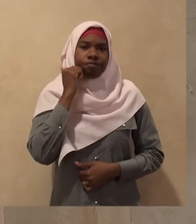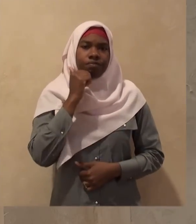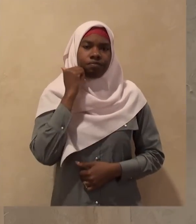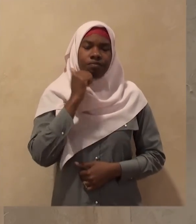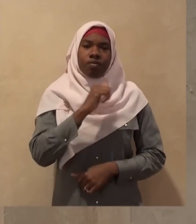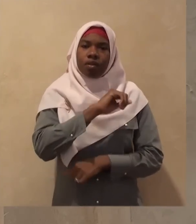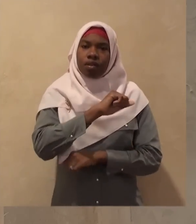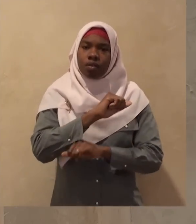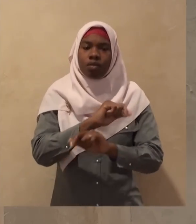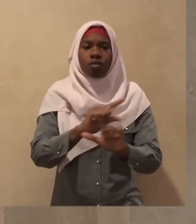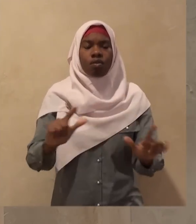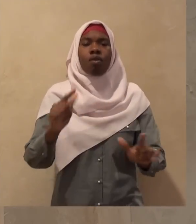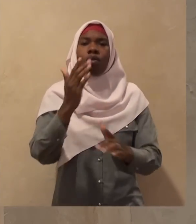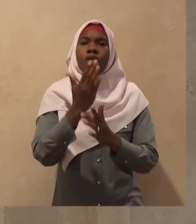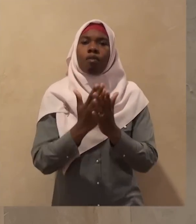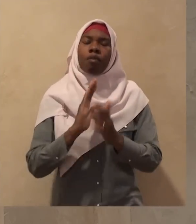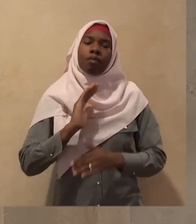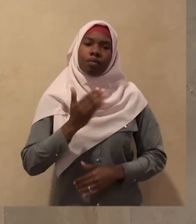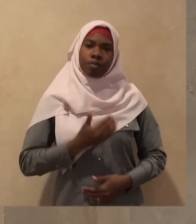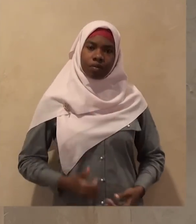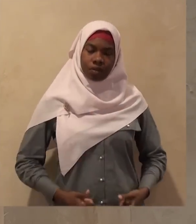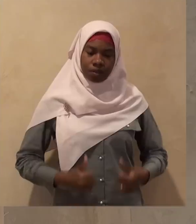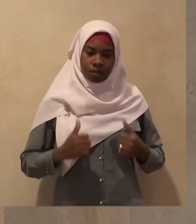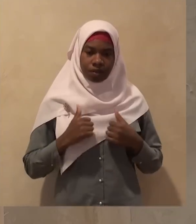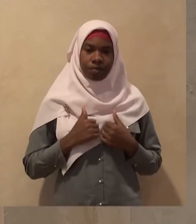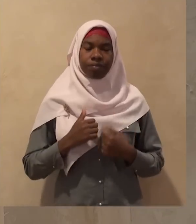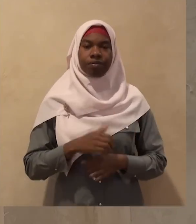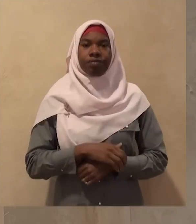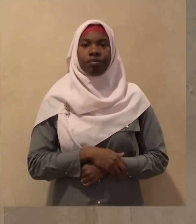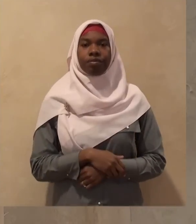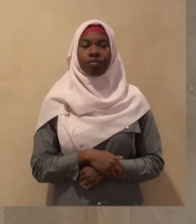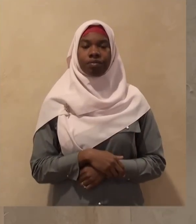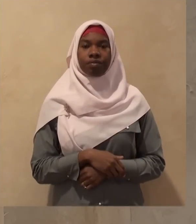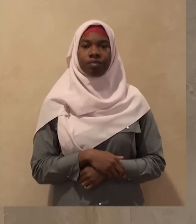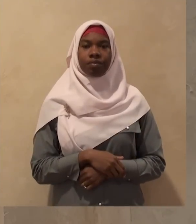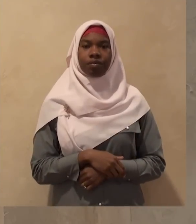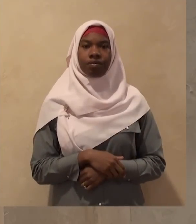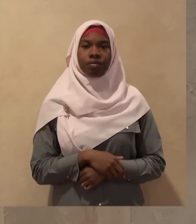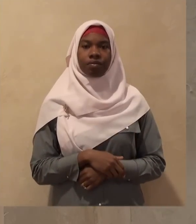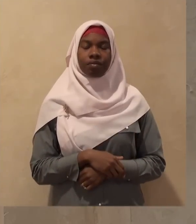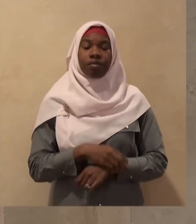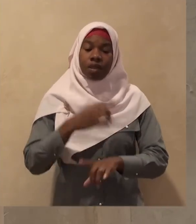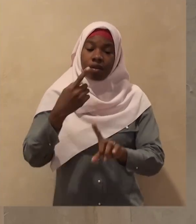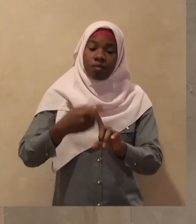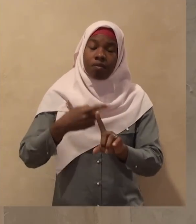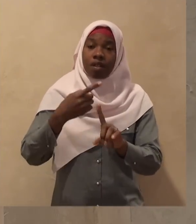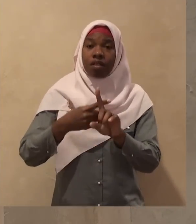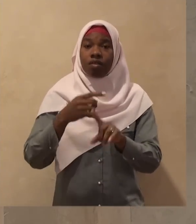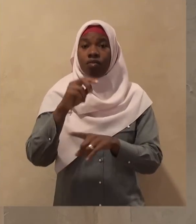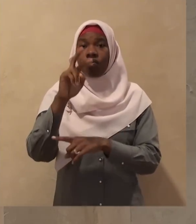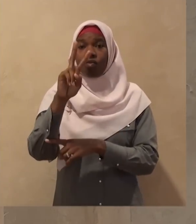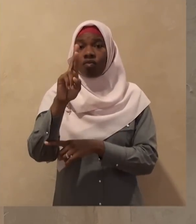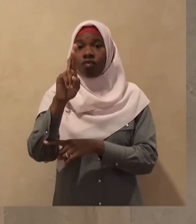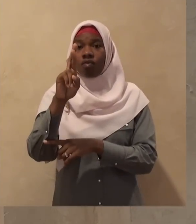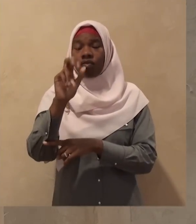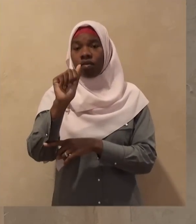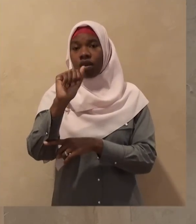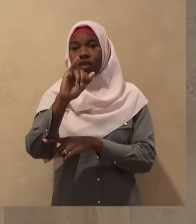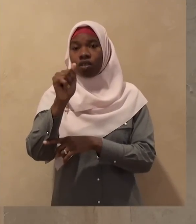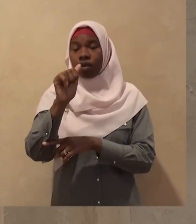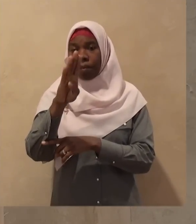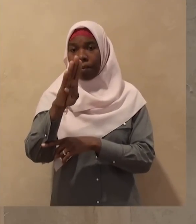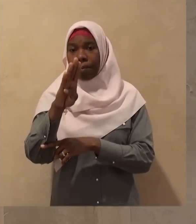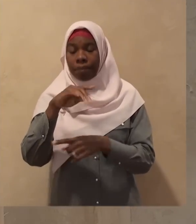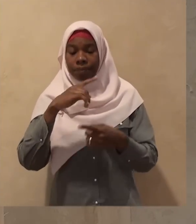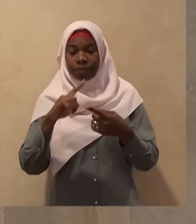subhanahu wa ta'ala to make the month of rajab and shaaban blessed for us and prolong our life